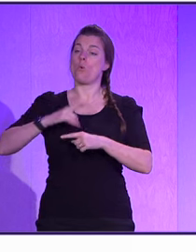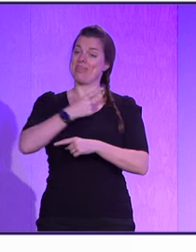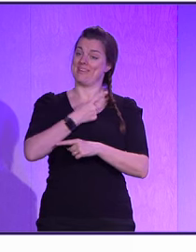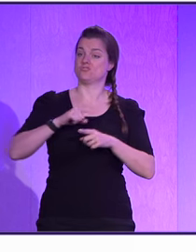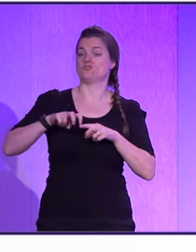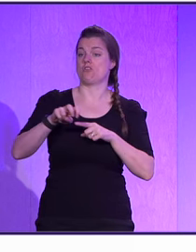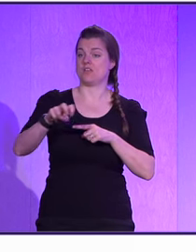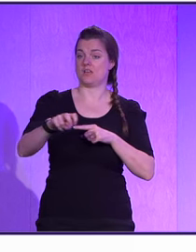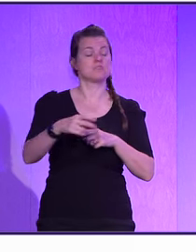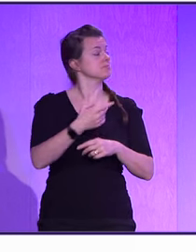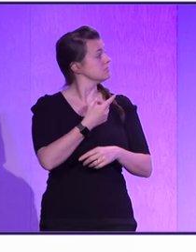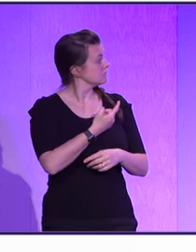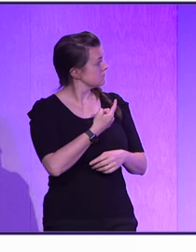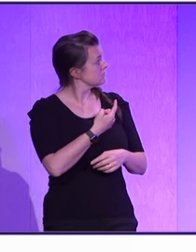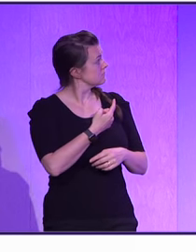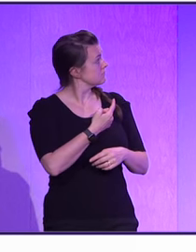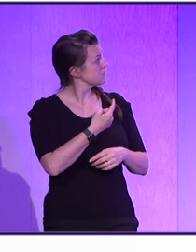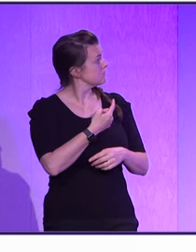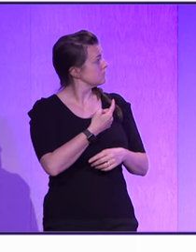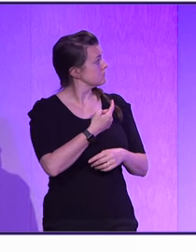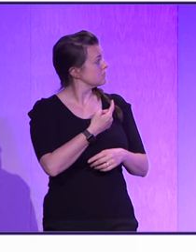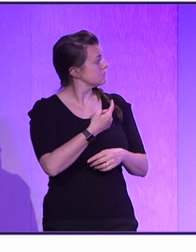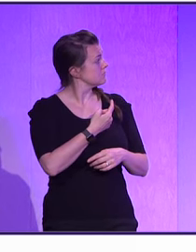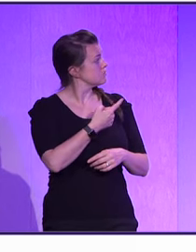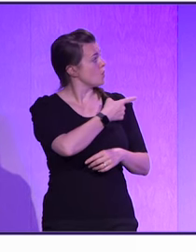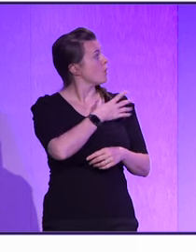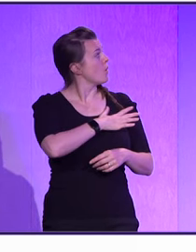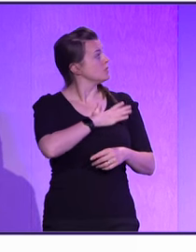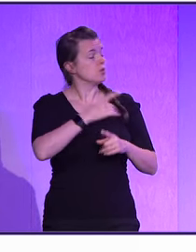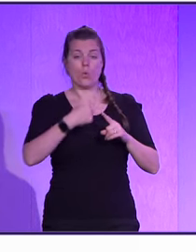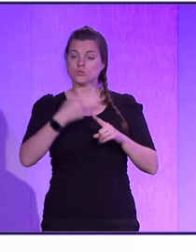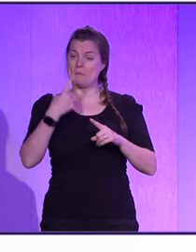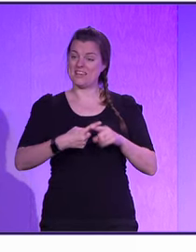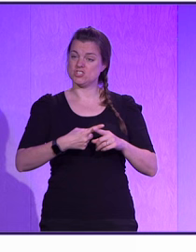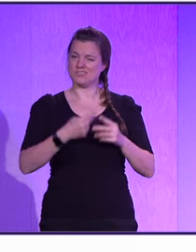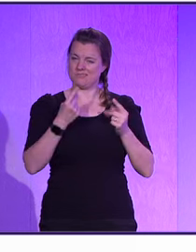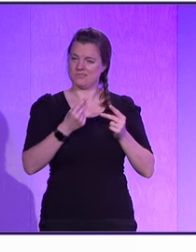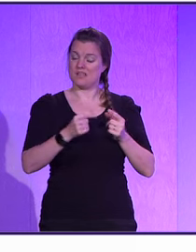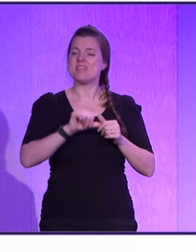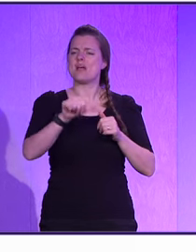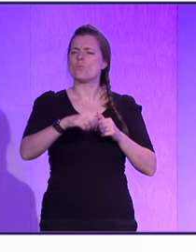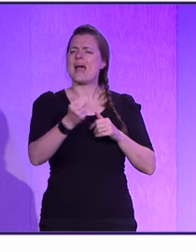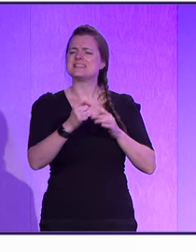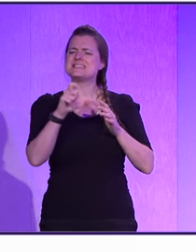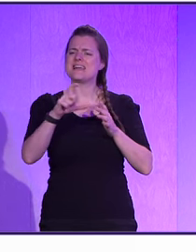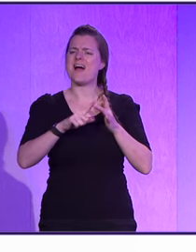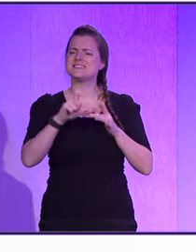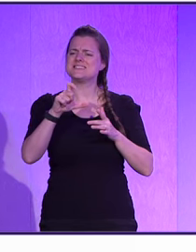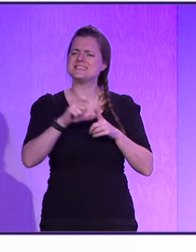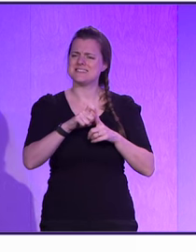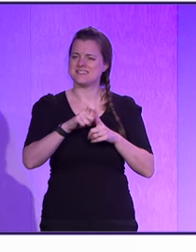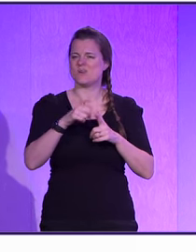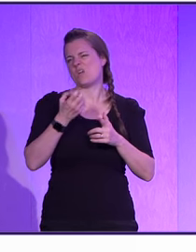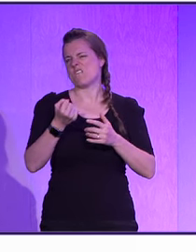journey. We had the coding, let's say that was the abstraction, going faster automation. Then, we had CICD,